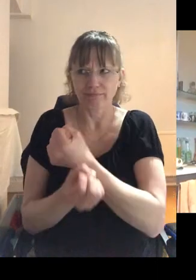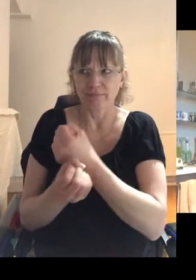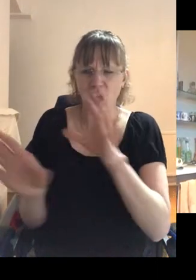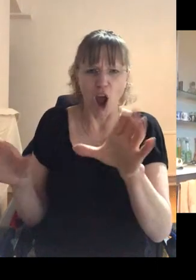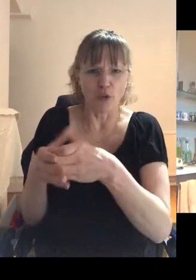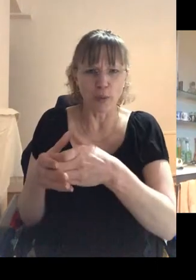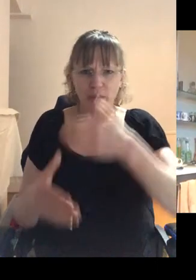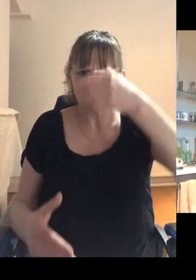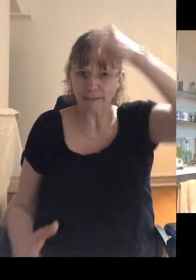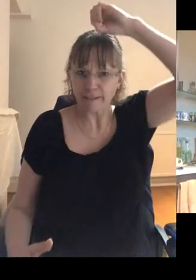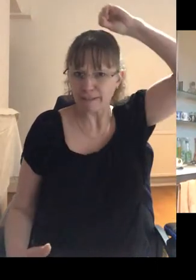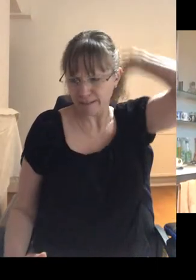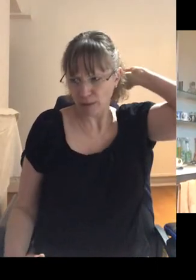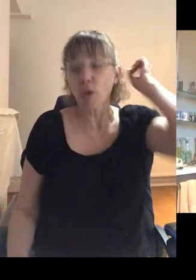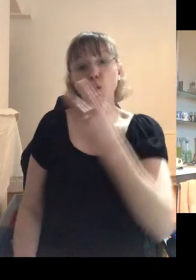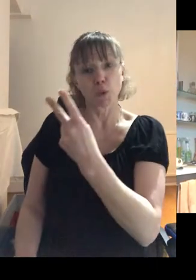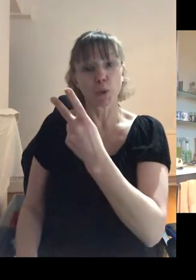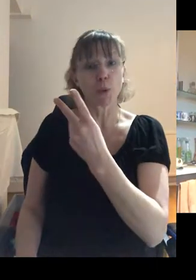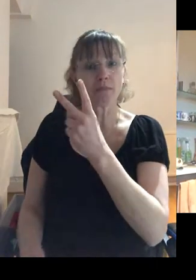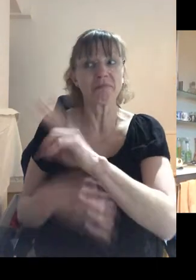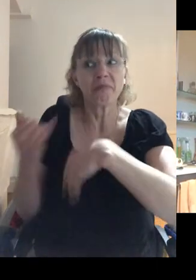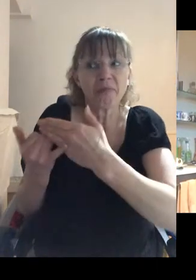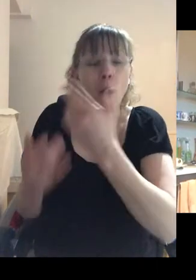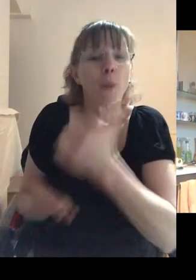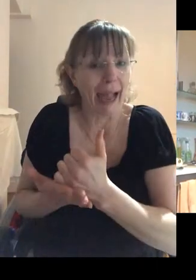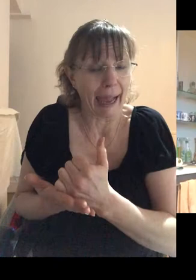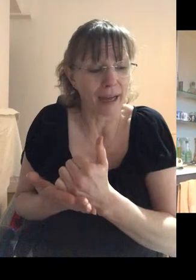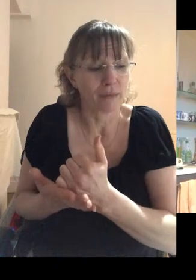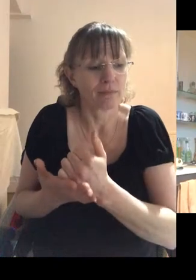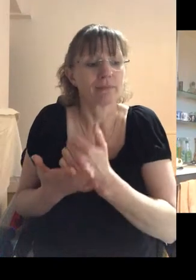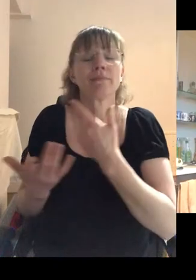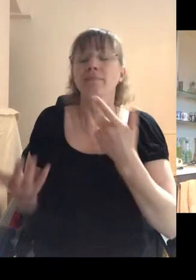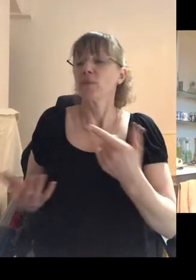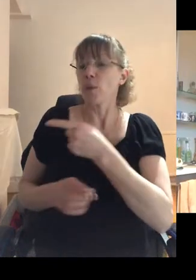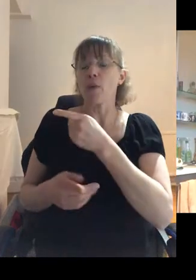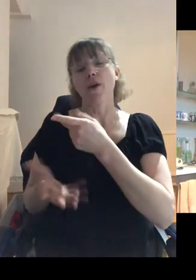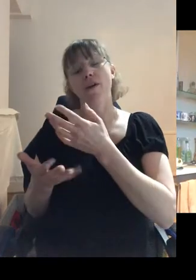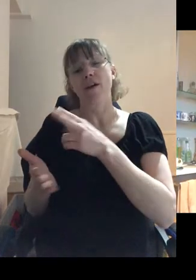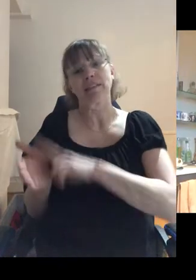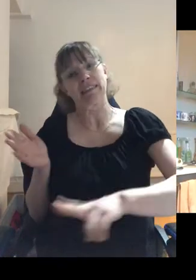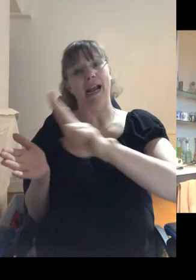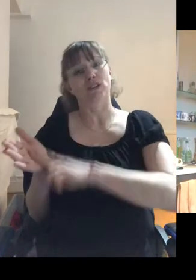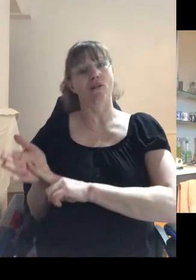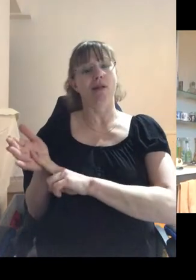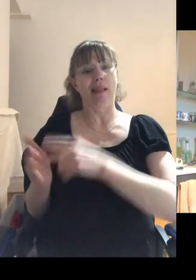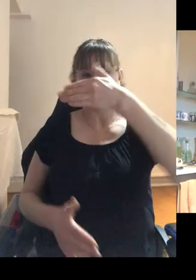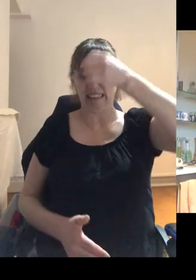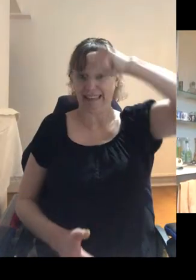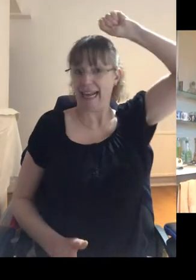gay, it turns out, which was rather bizarre, but they, you know, so they were, they were national front skinheads, but not of the usual kind you expected.